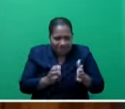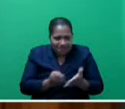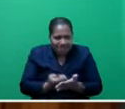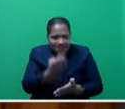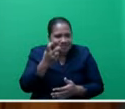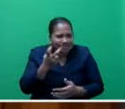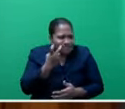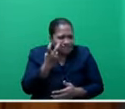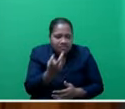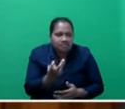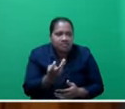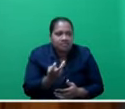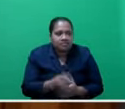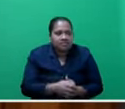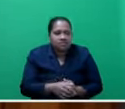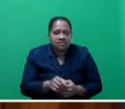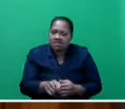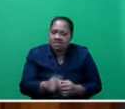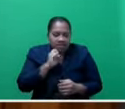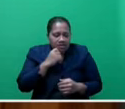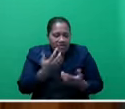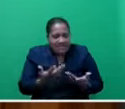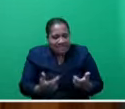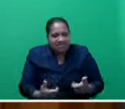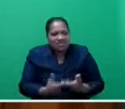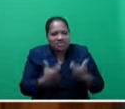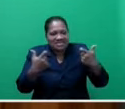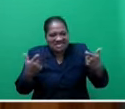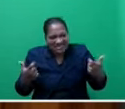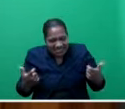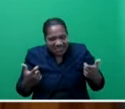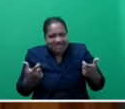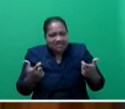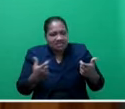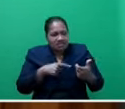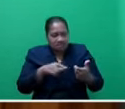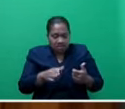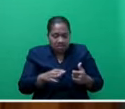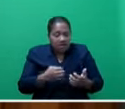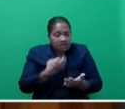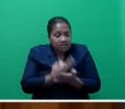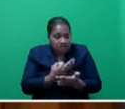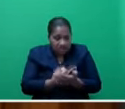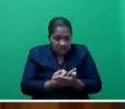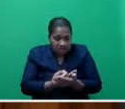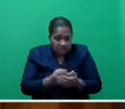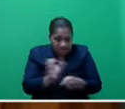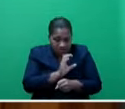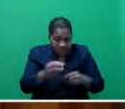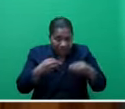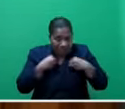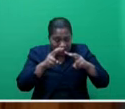This will indeed be a daunting challenge. A recent International Finance Corporation business survey found that